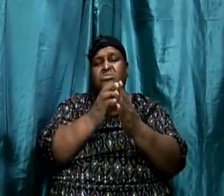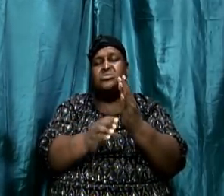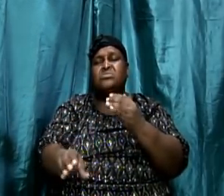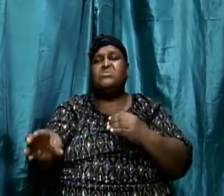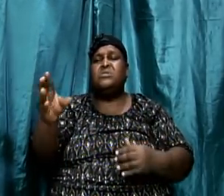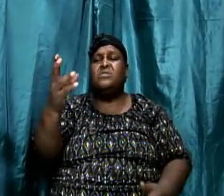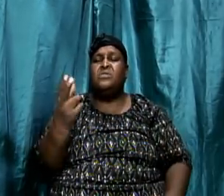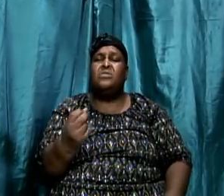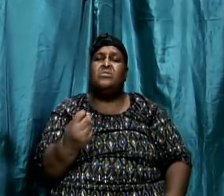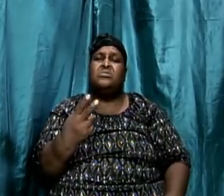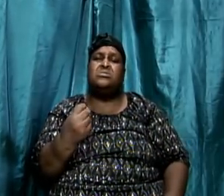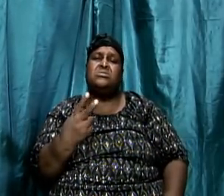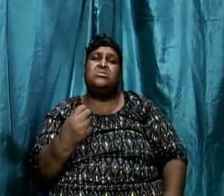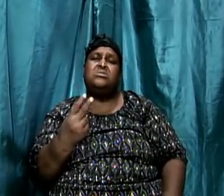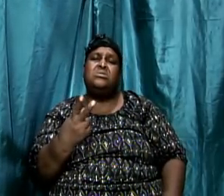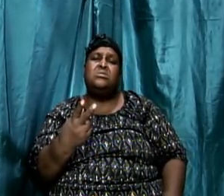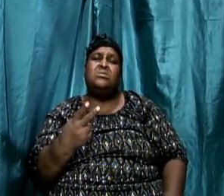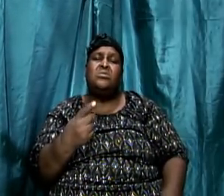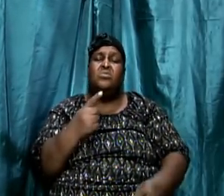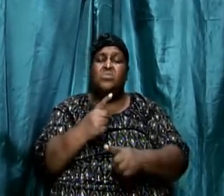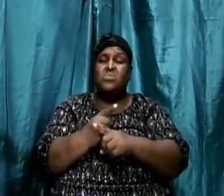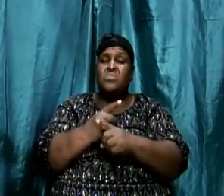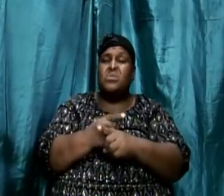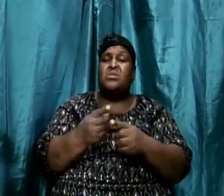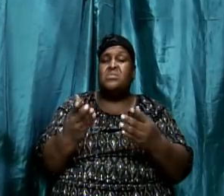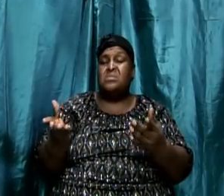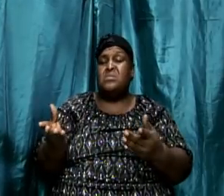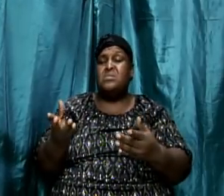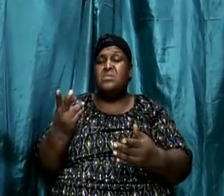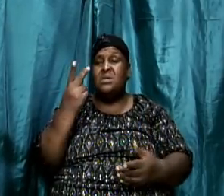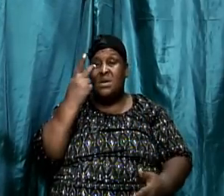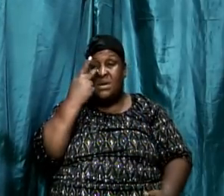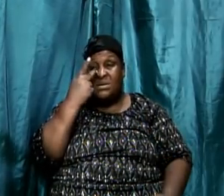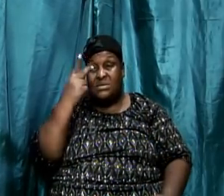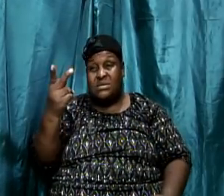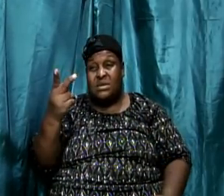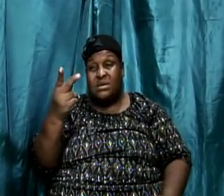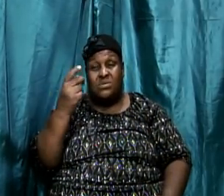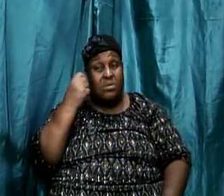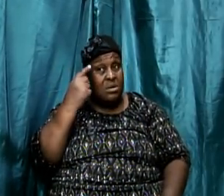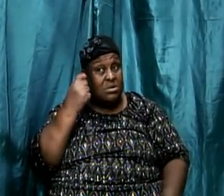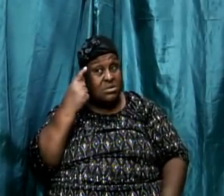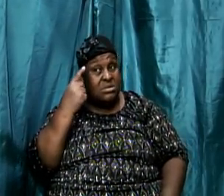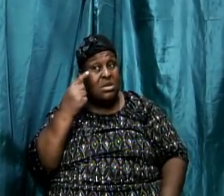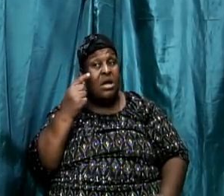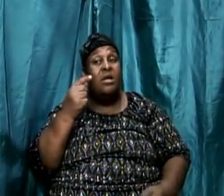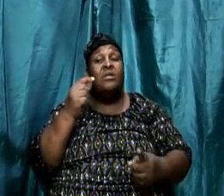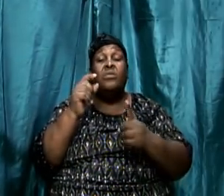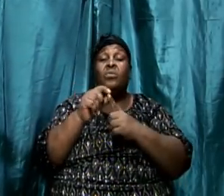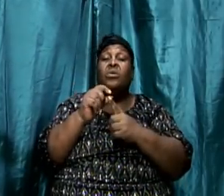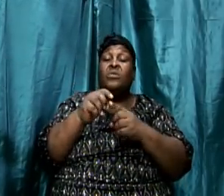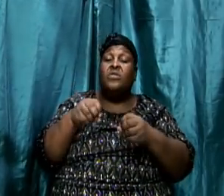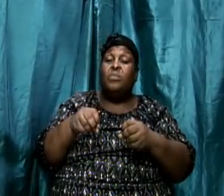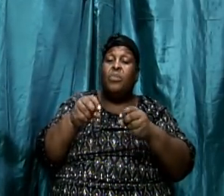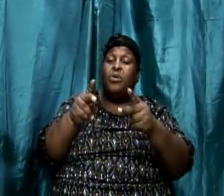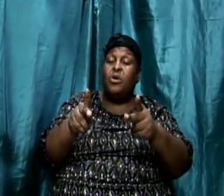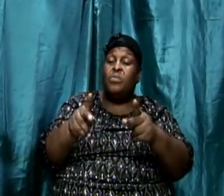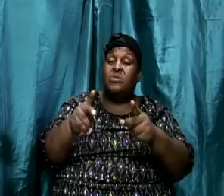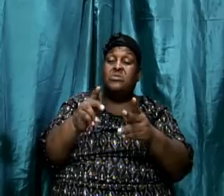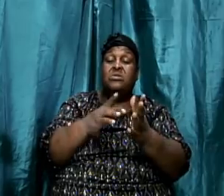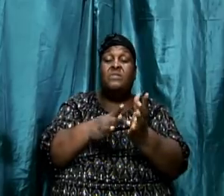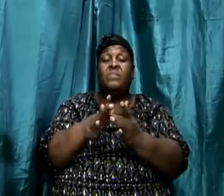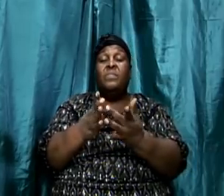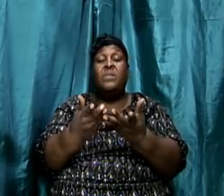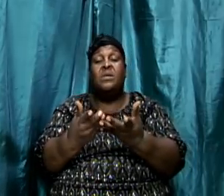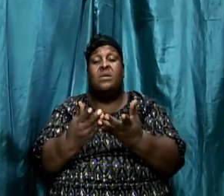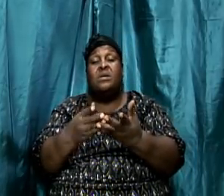earth. So, right there we see the key to understanding the book, the purpose of the book. He was talking about the